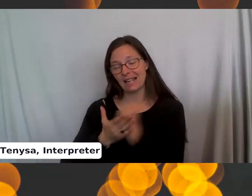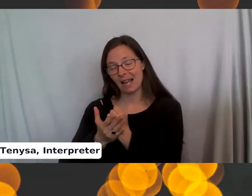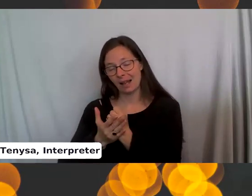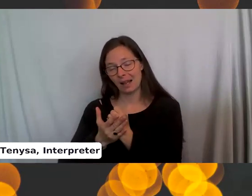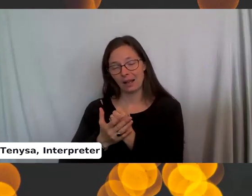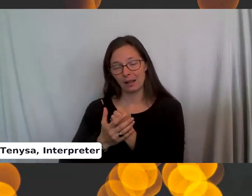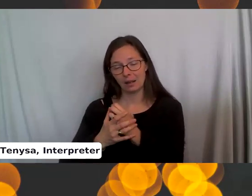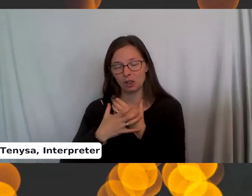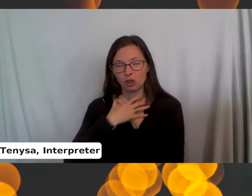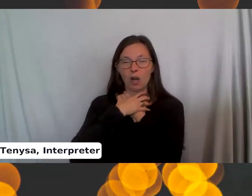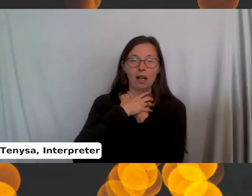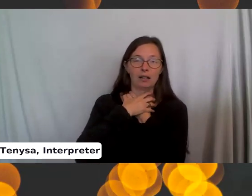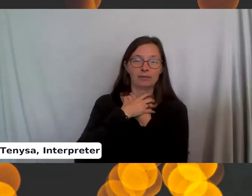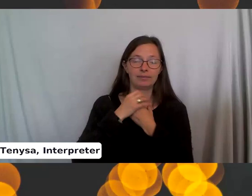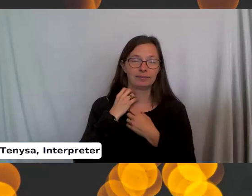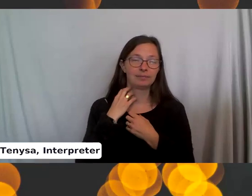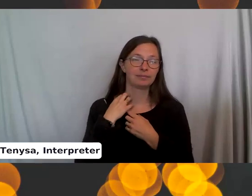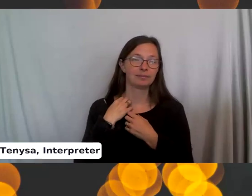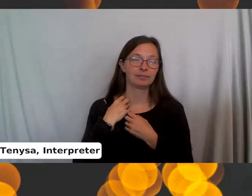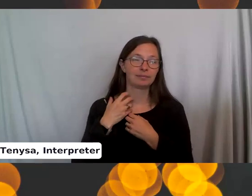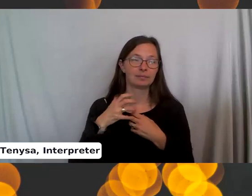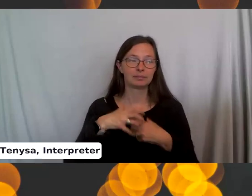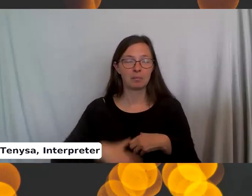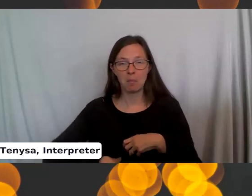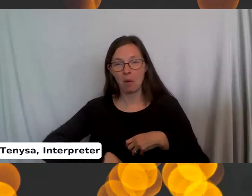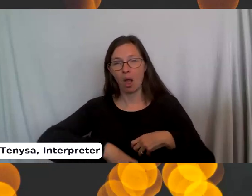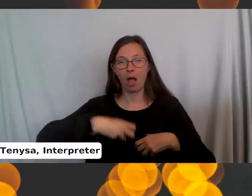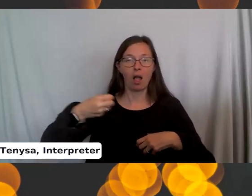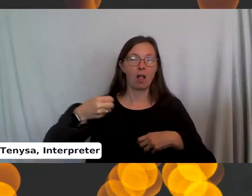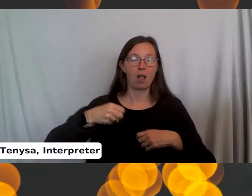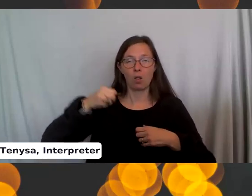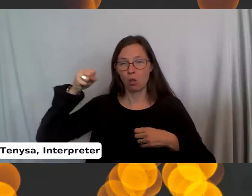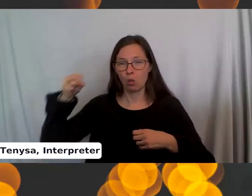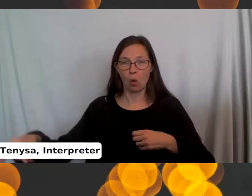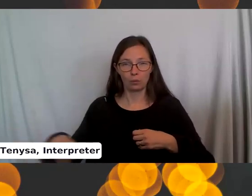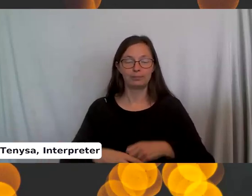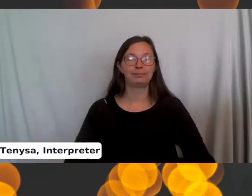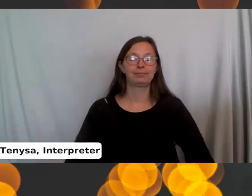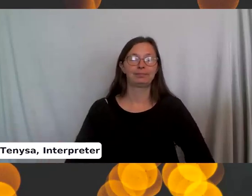Stabbing, strangling, pulling its guts out, throwing it off a cliff.